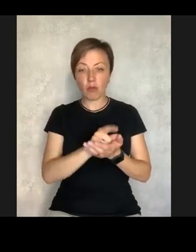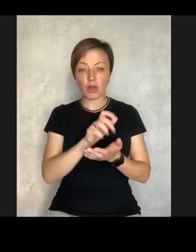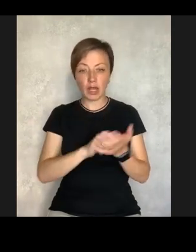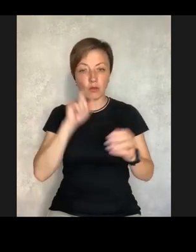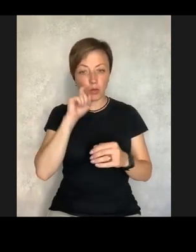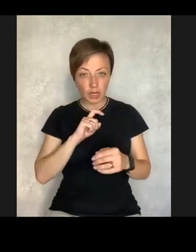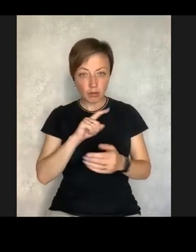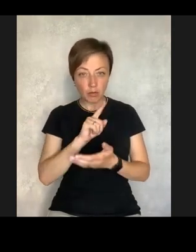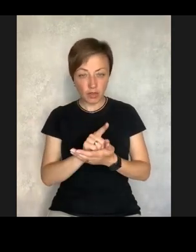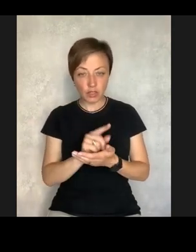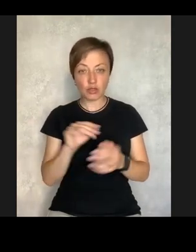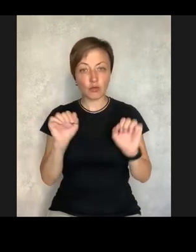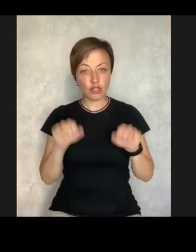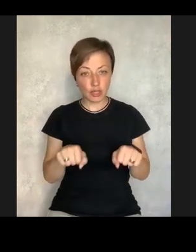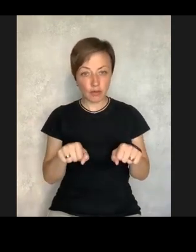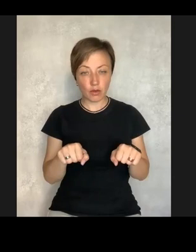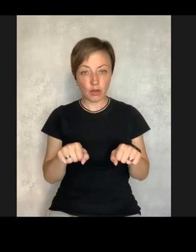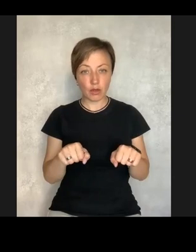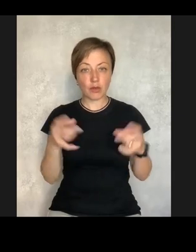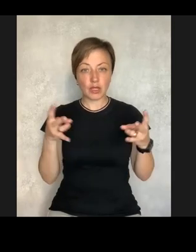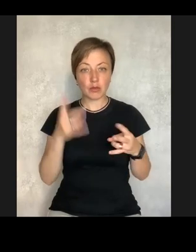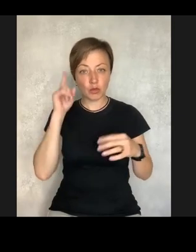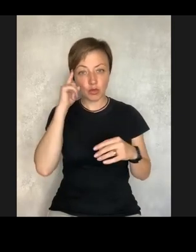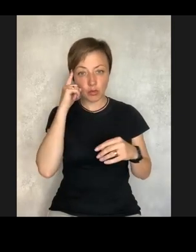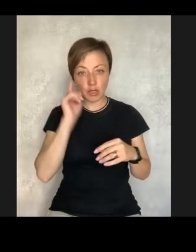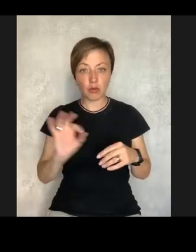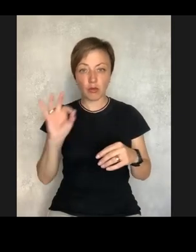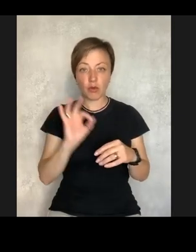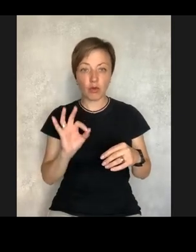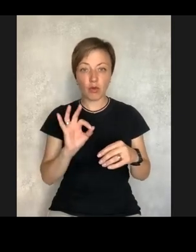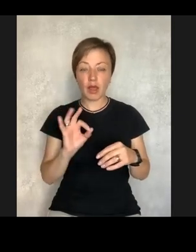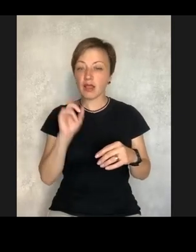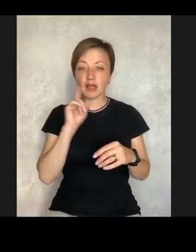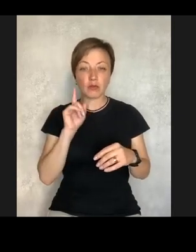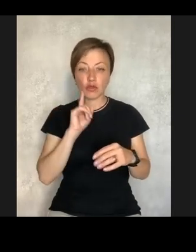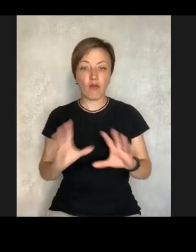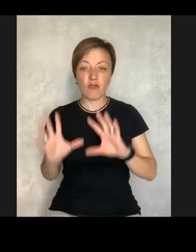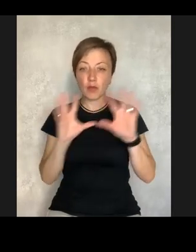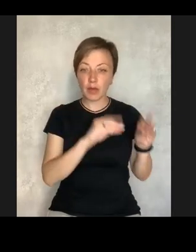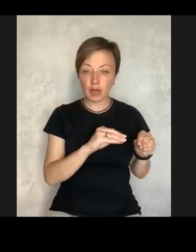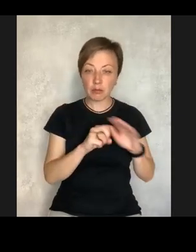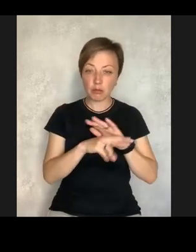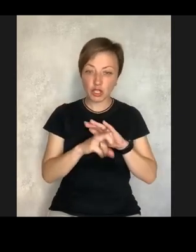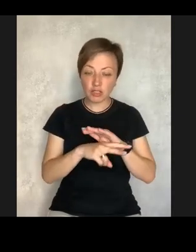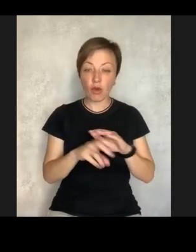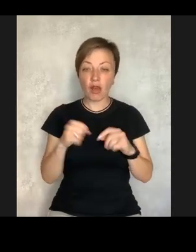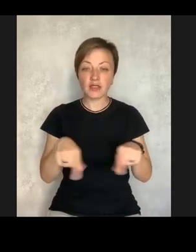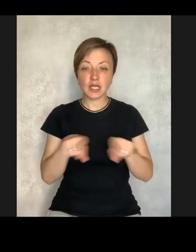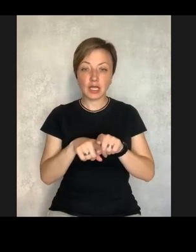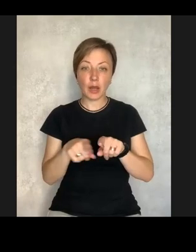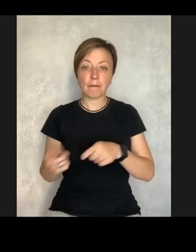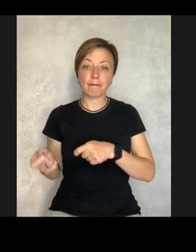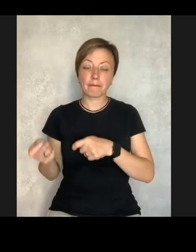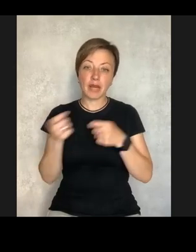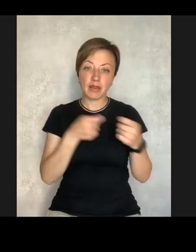choice to make. So I probably have to